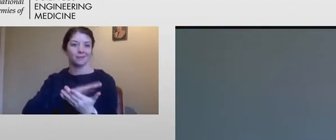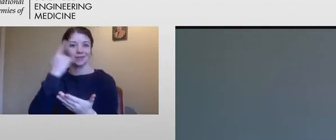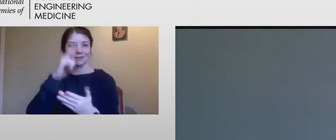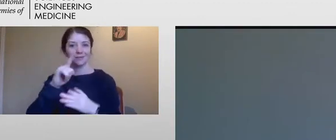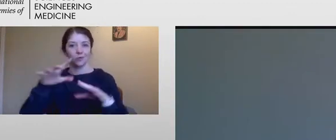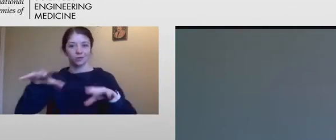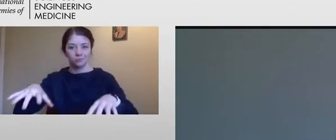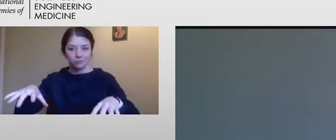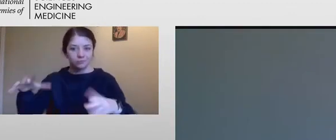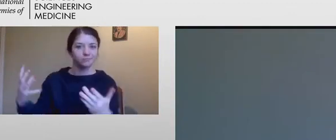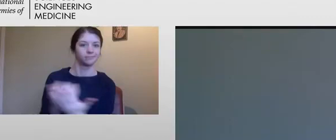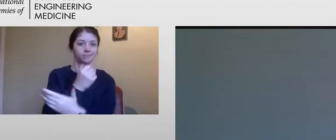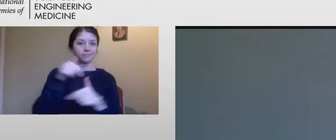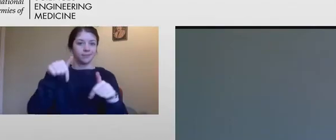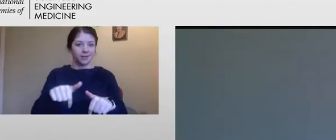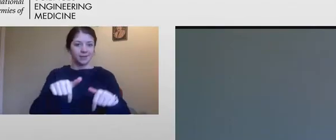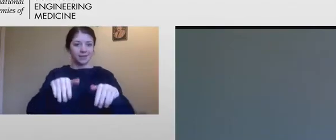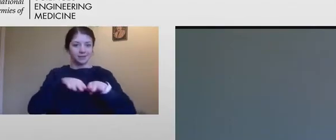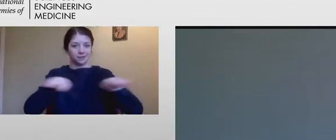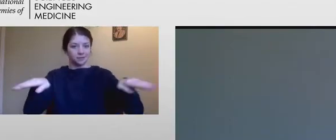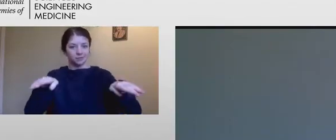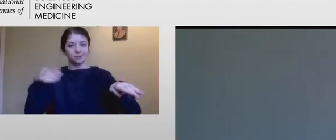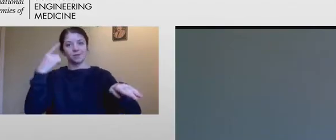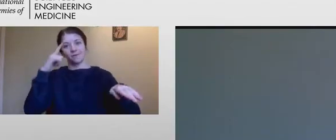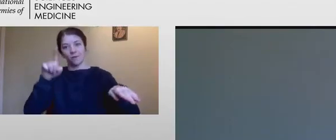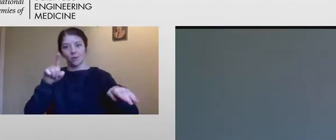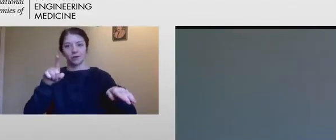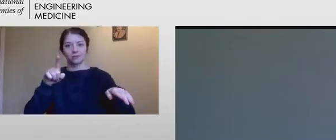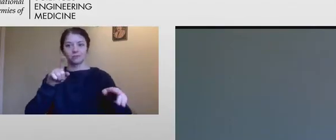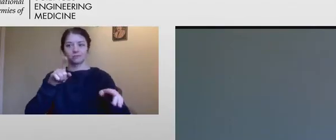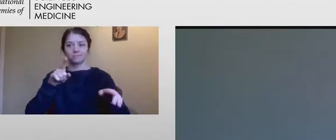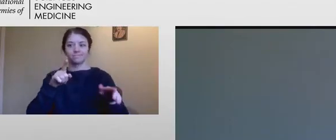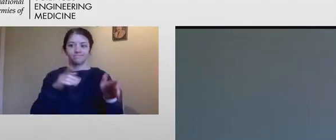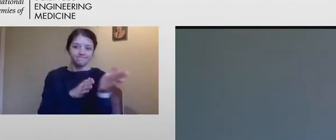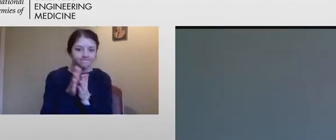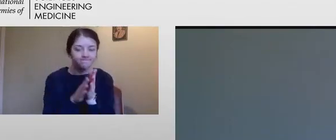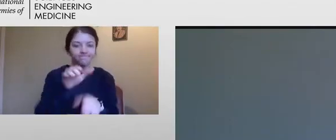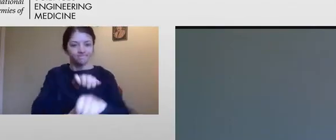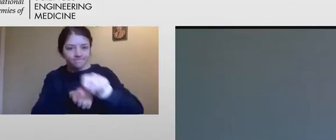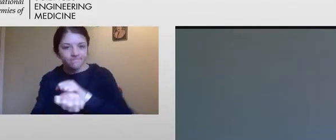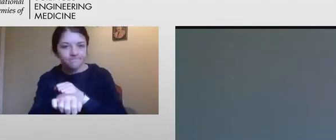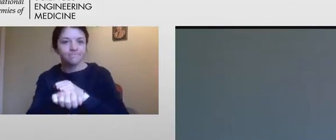platform to work towards some of the changes that need to be made in the field.